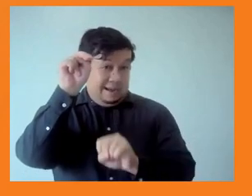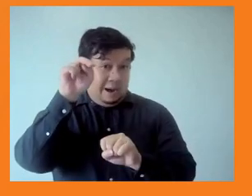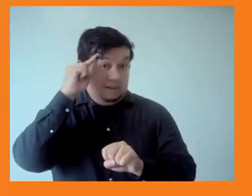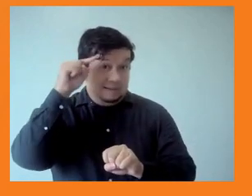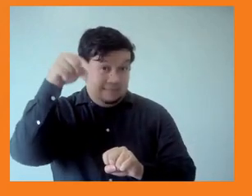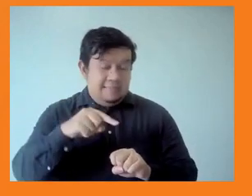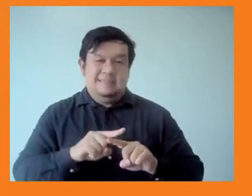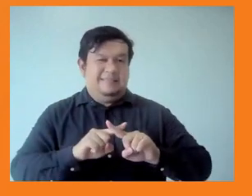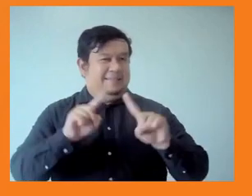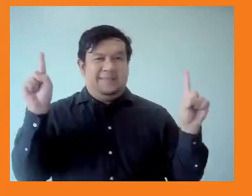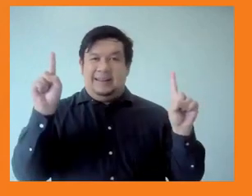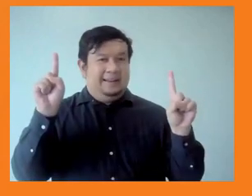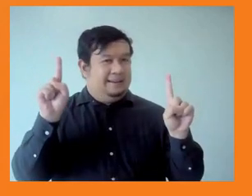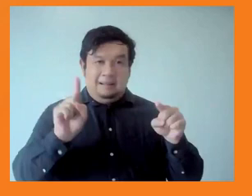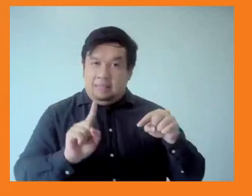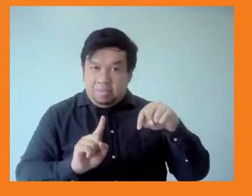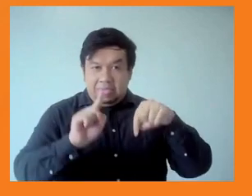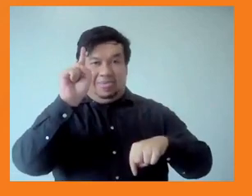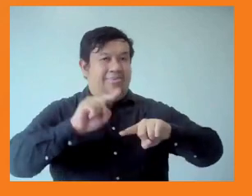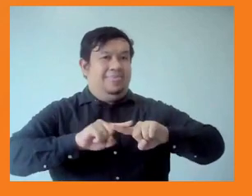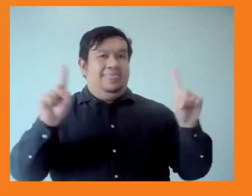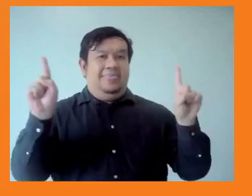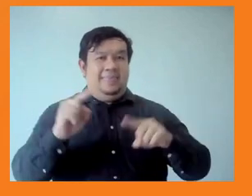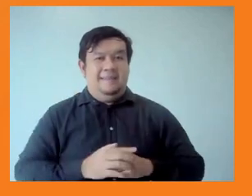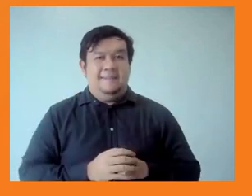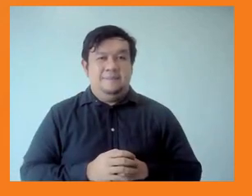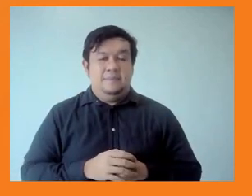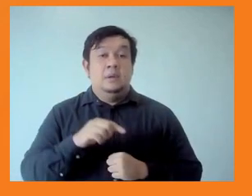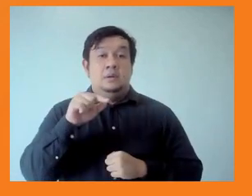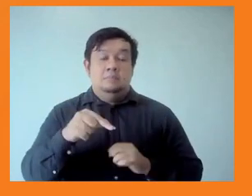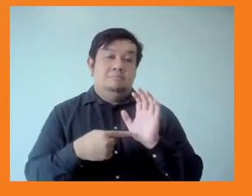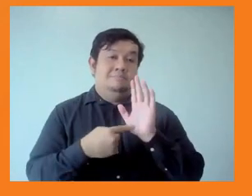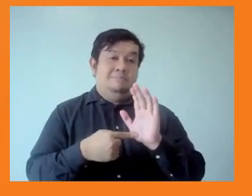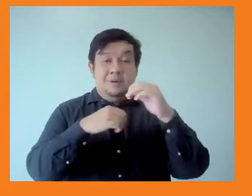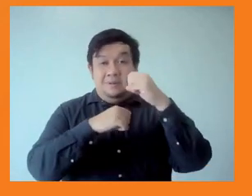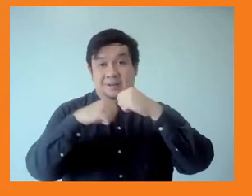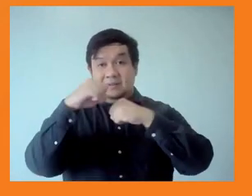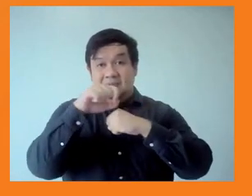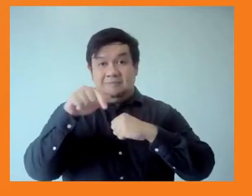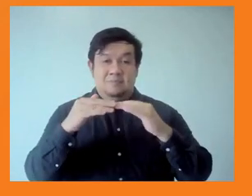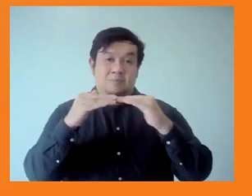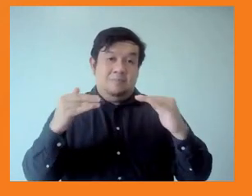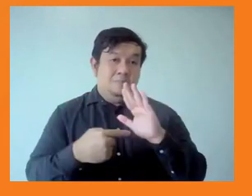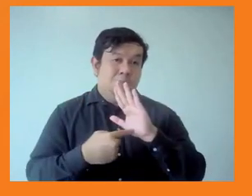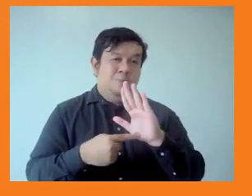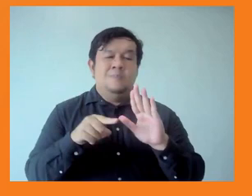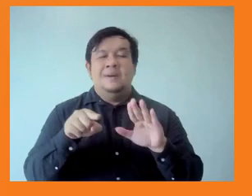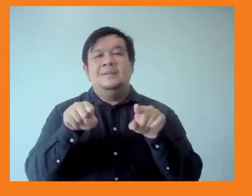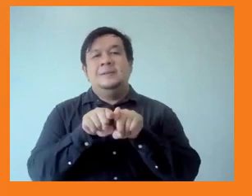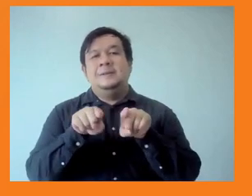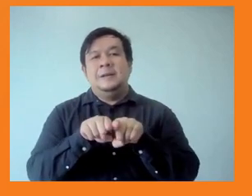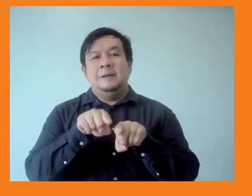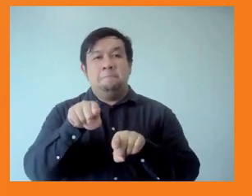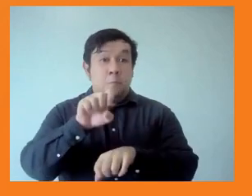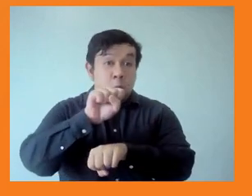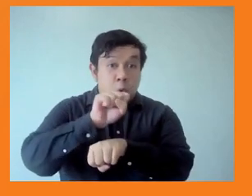legacy of structural adjustment programs, and just shows that actually a lot of labor and capital has been captured by